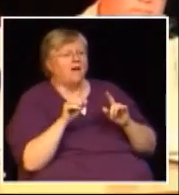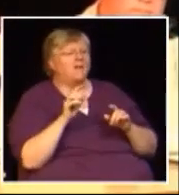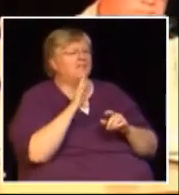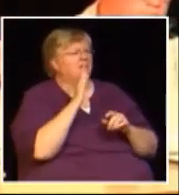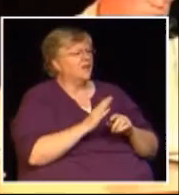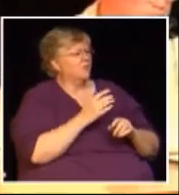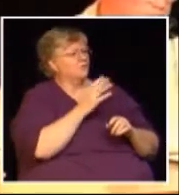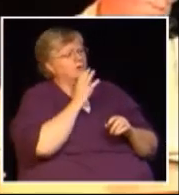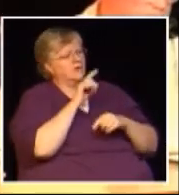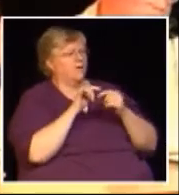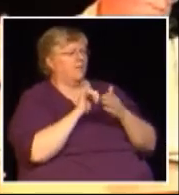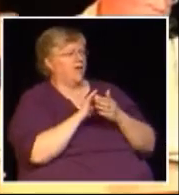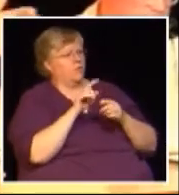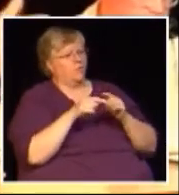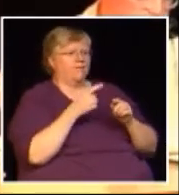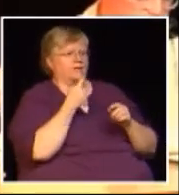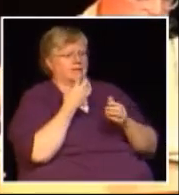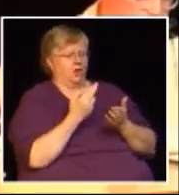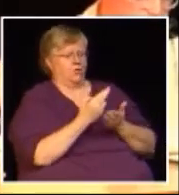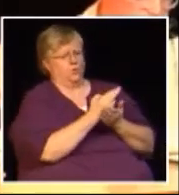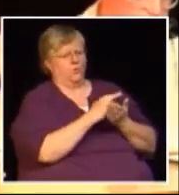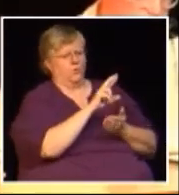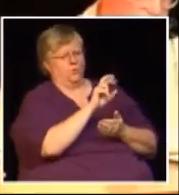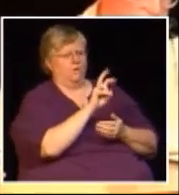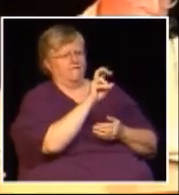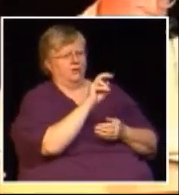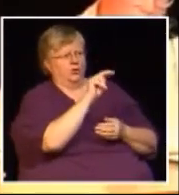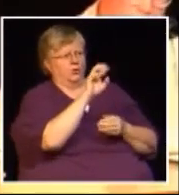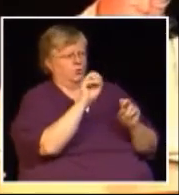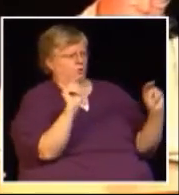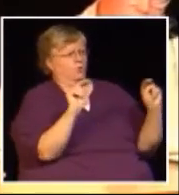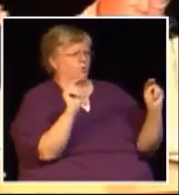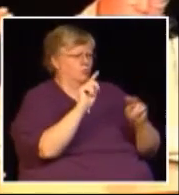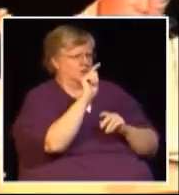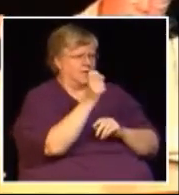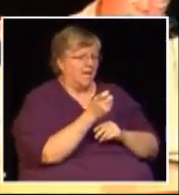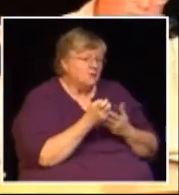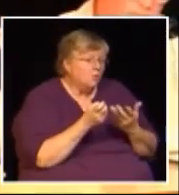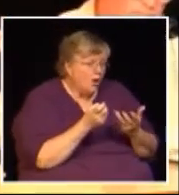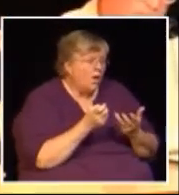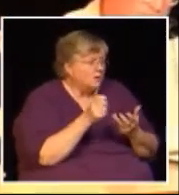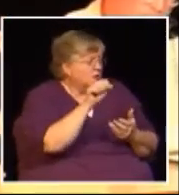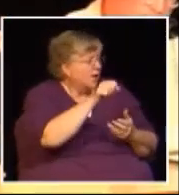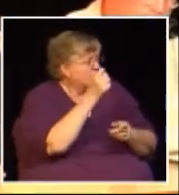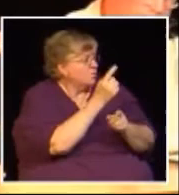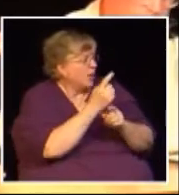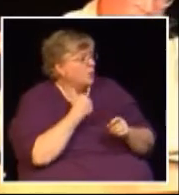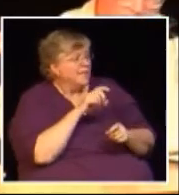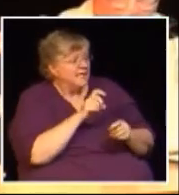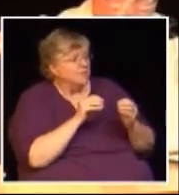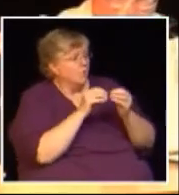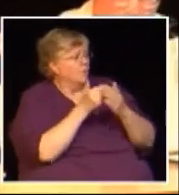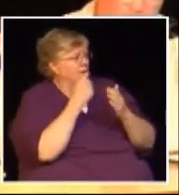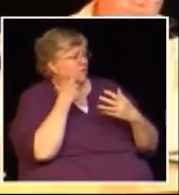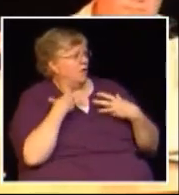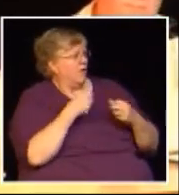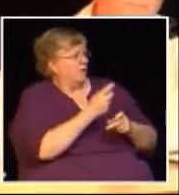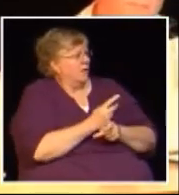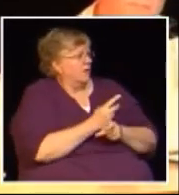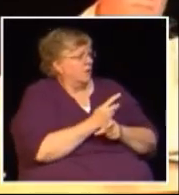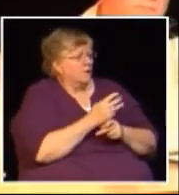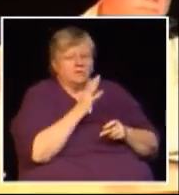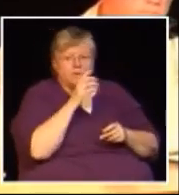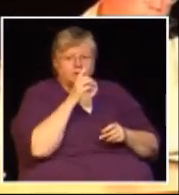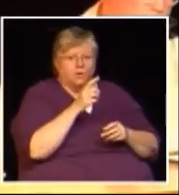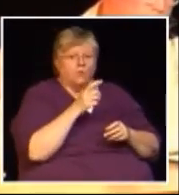said when they talked about a revenue neutral tax but they're now saying this fair enough we know we always need more money for health care